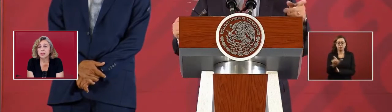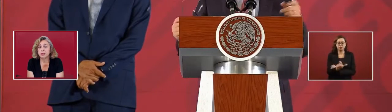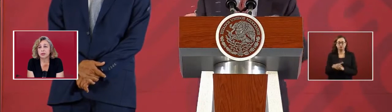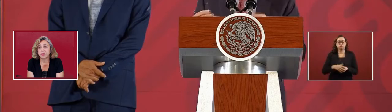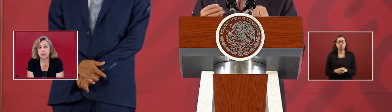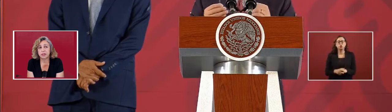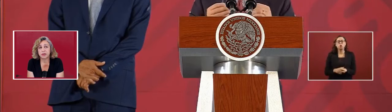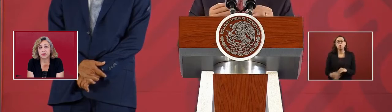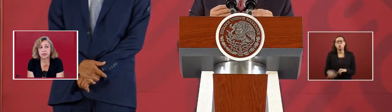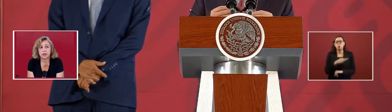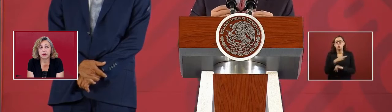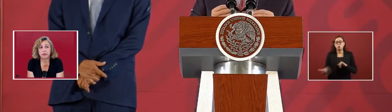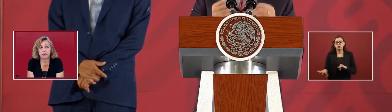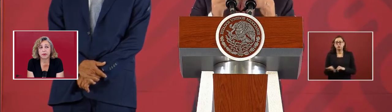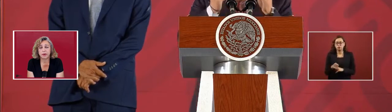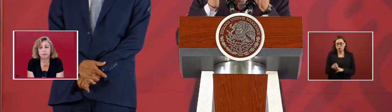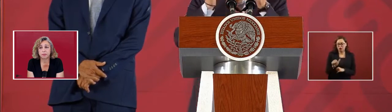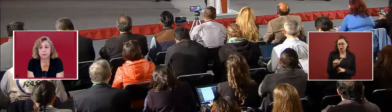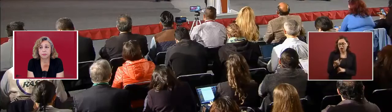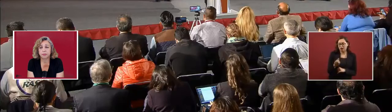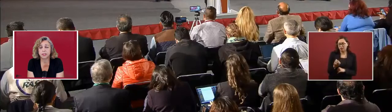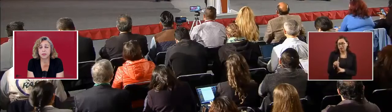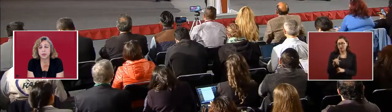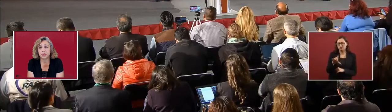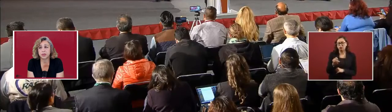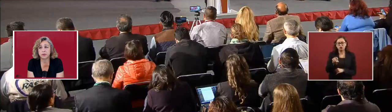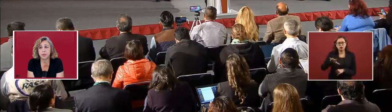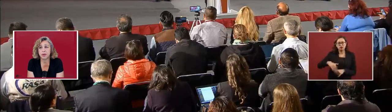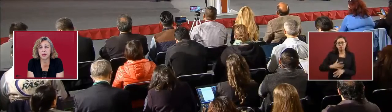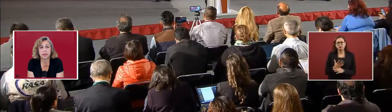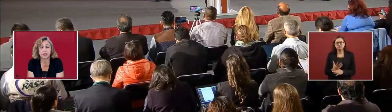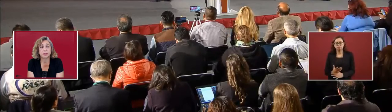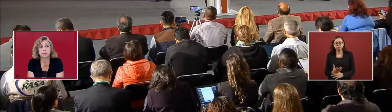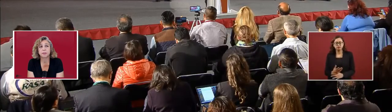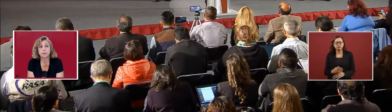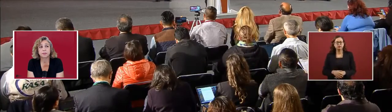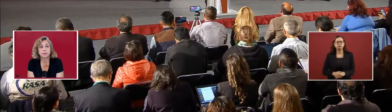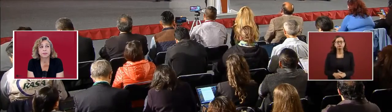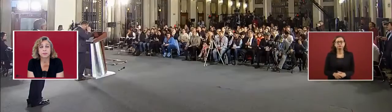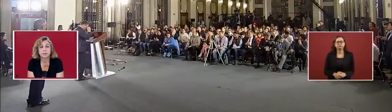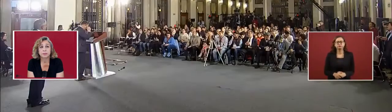And so there's a series of supports for Pemex.